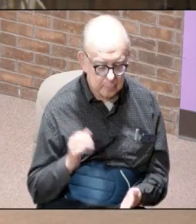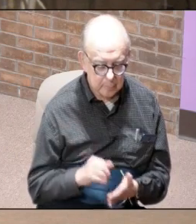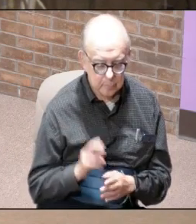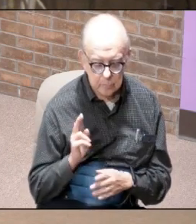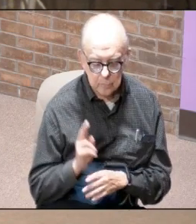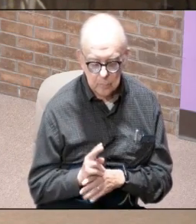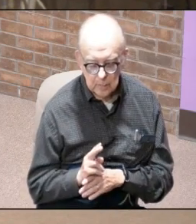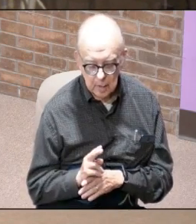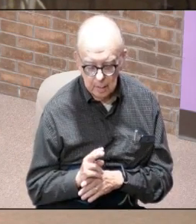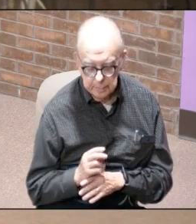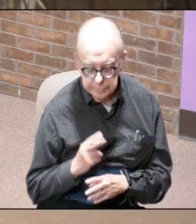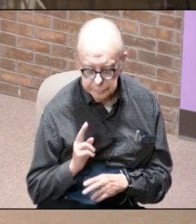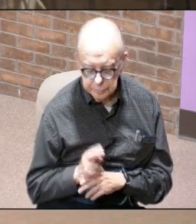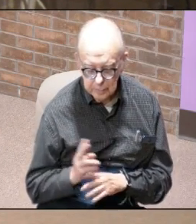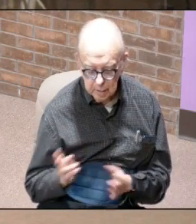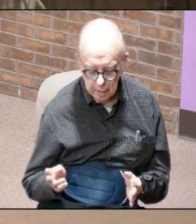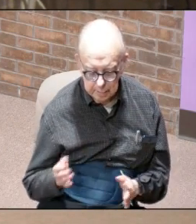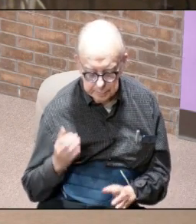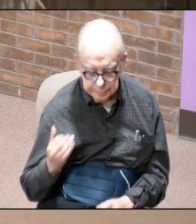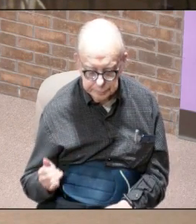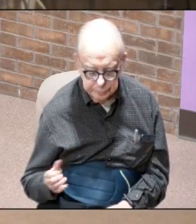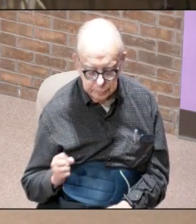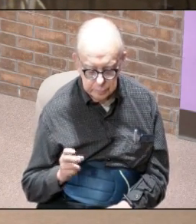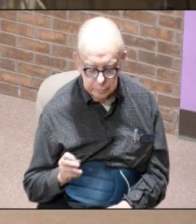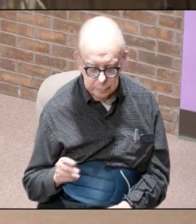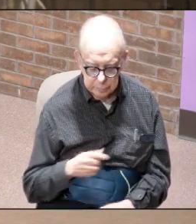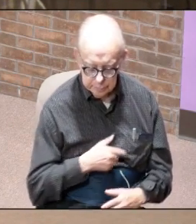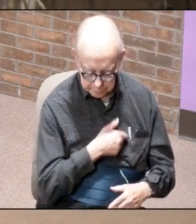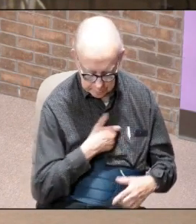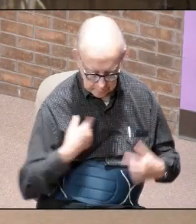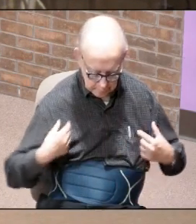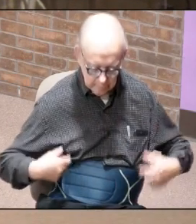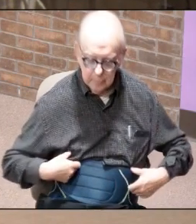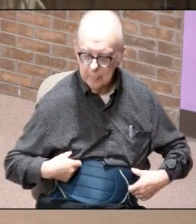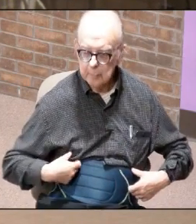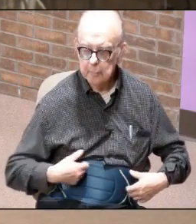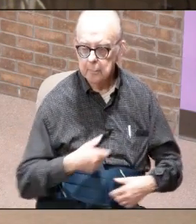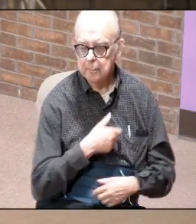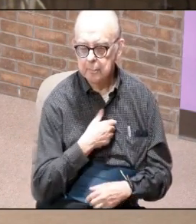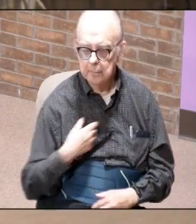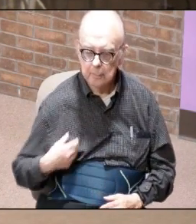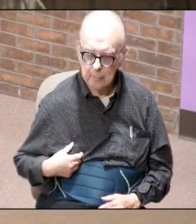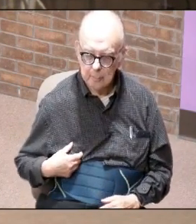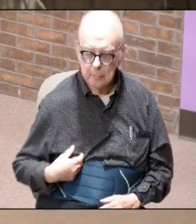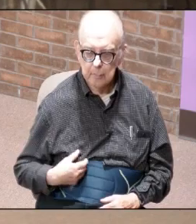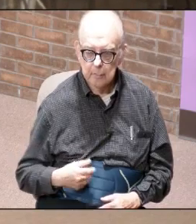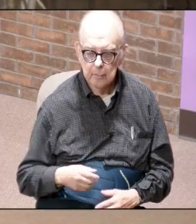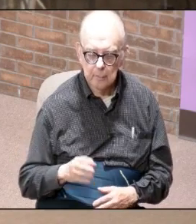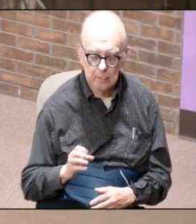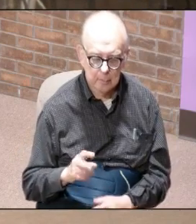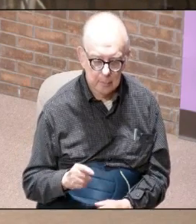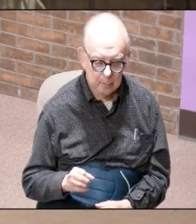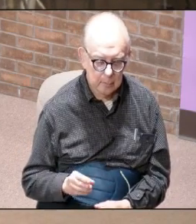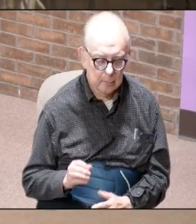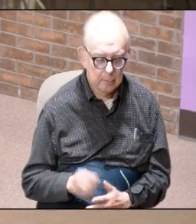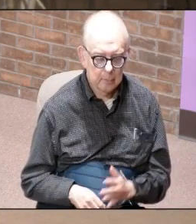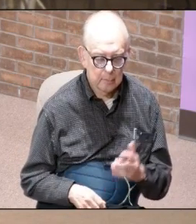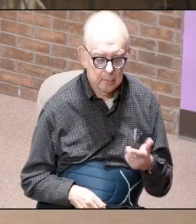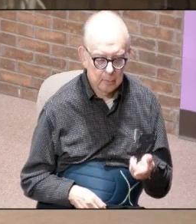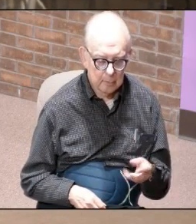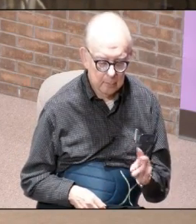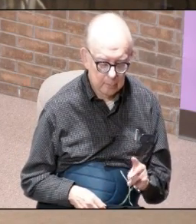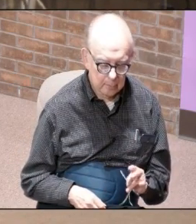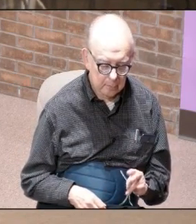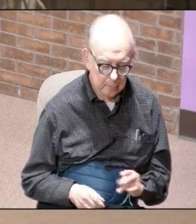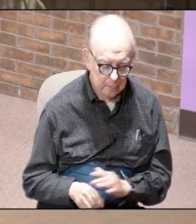but look at what he wore he wore a golden sash around his chest in Exodus chapter 28 in